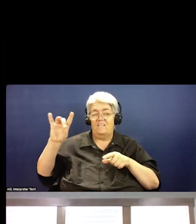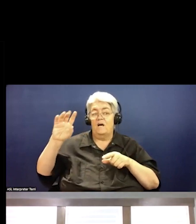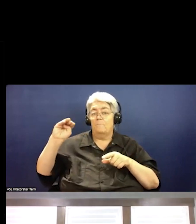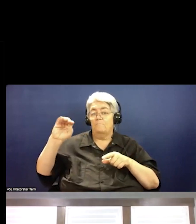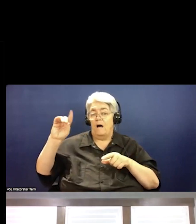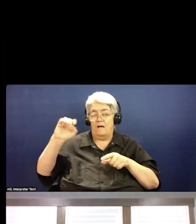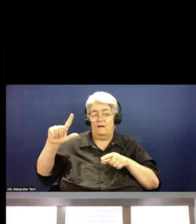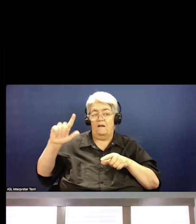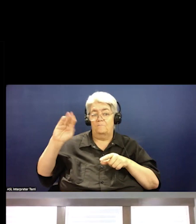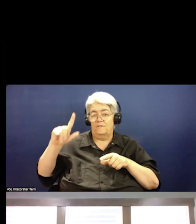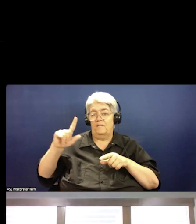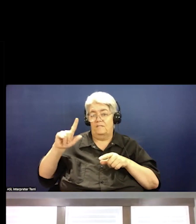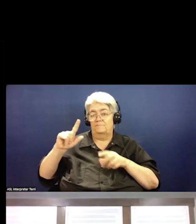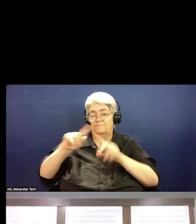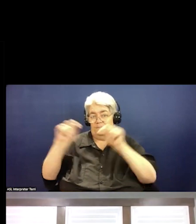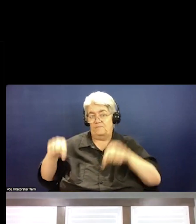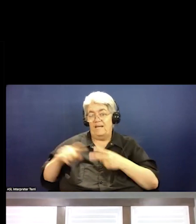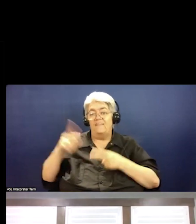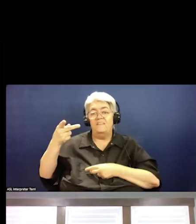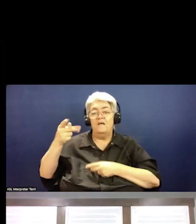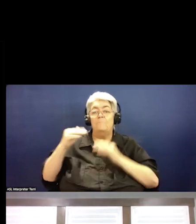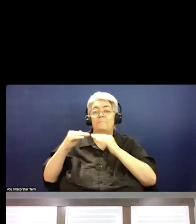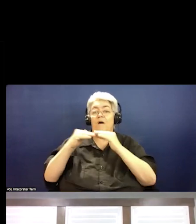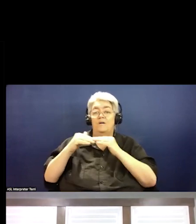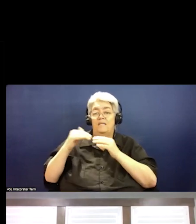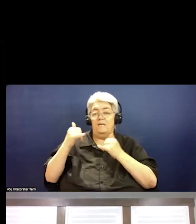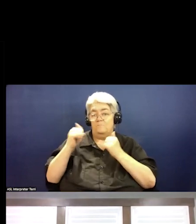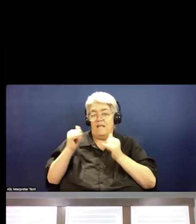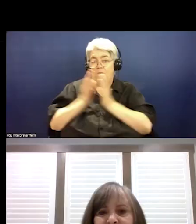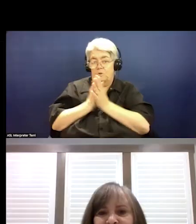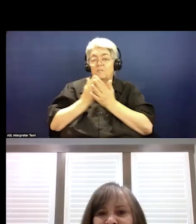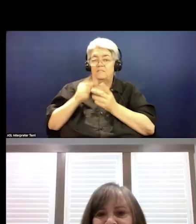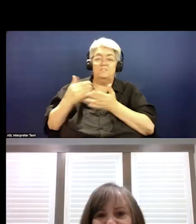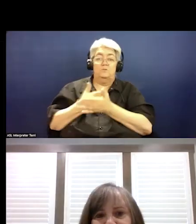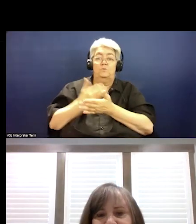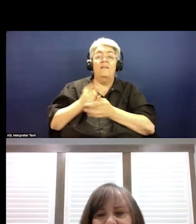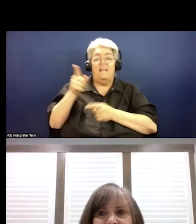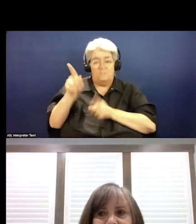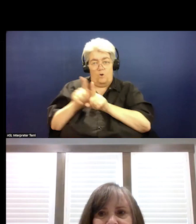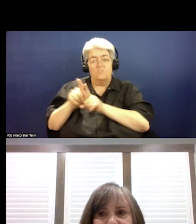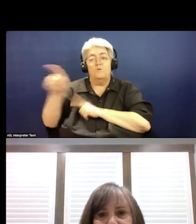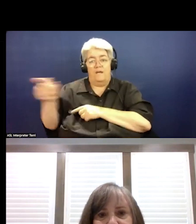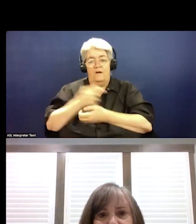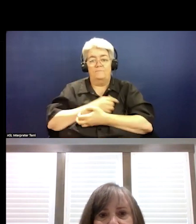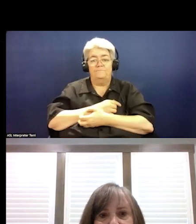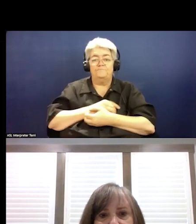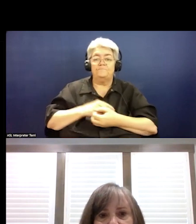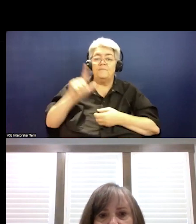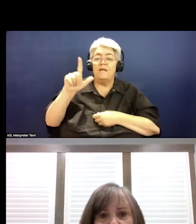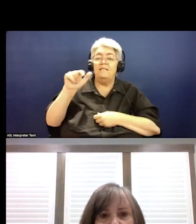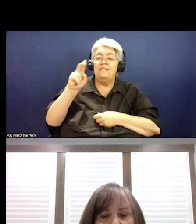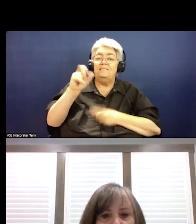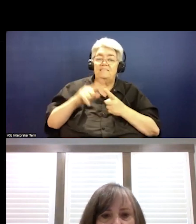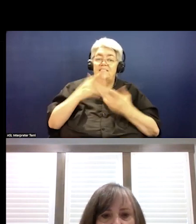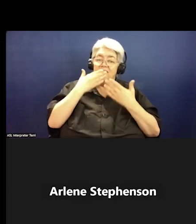that our parody playbook, which is also new is also on the website. Thank you. Thank you so much, Arlene. And we are